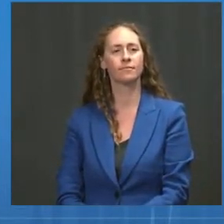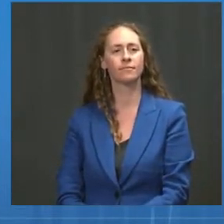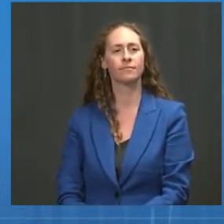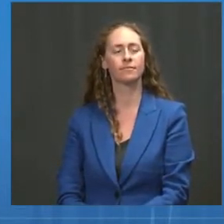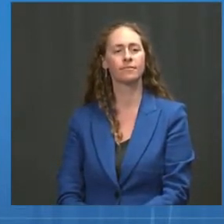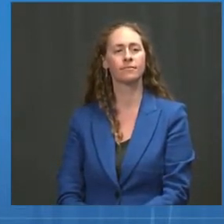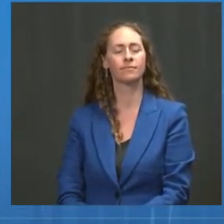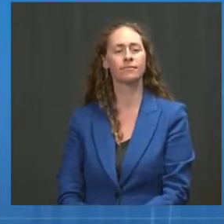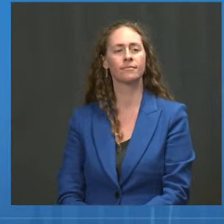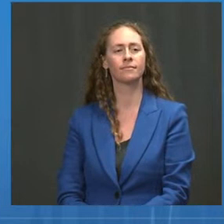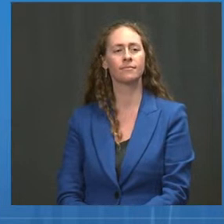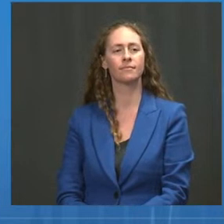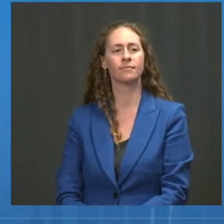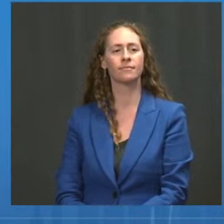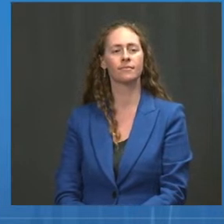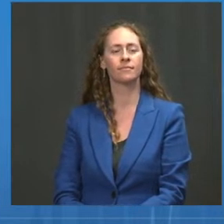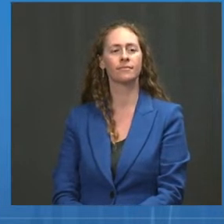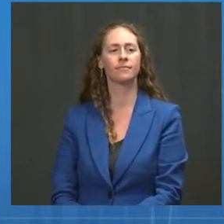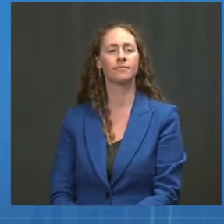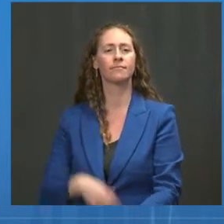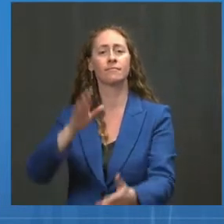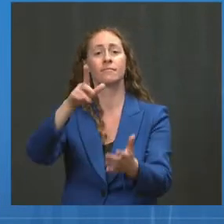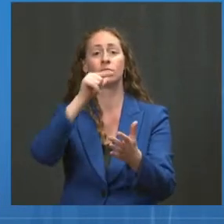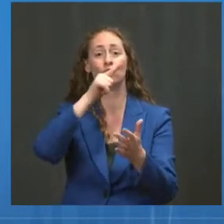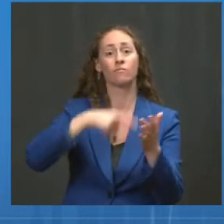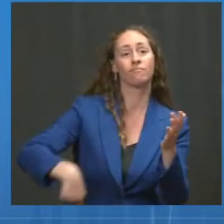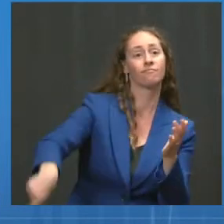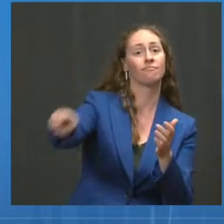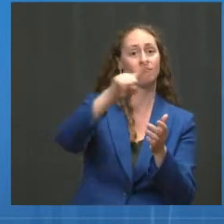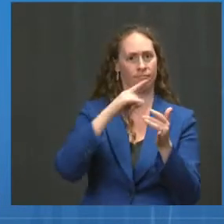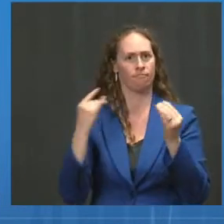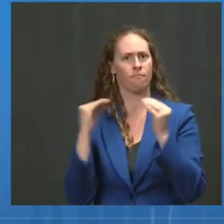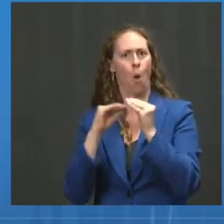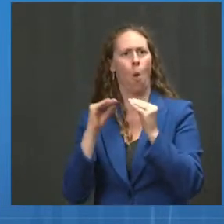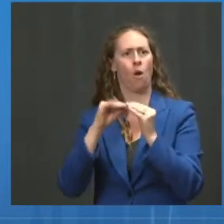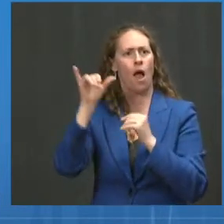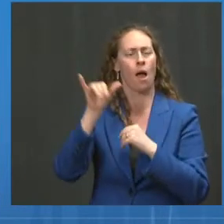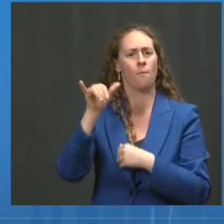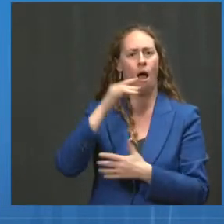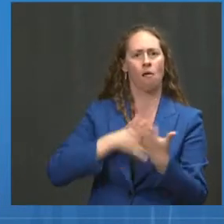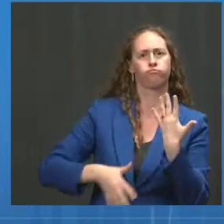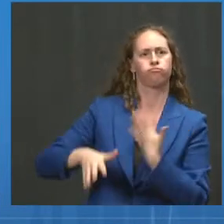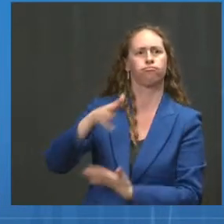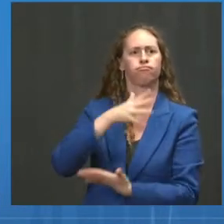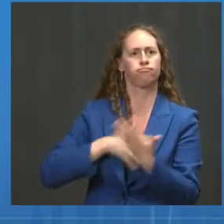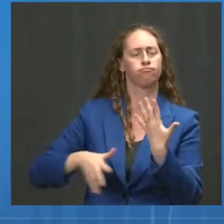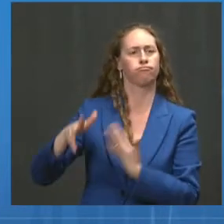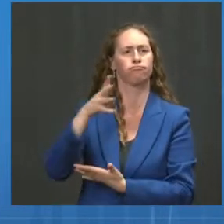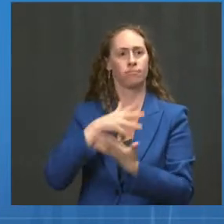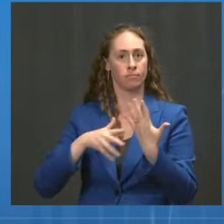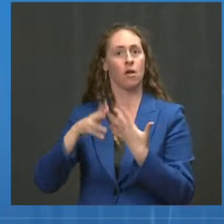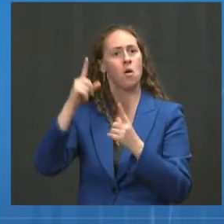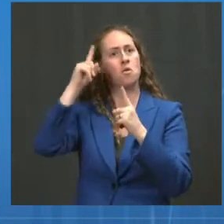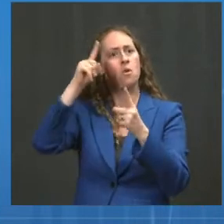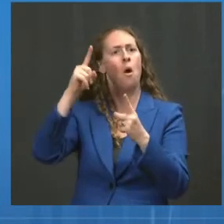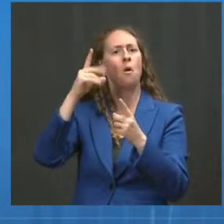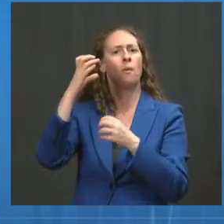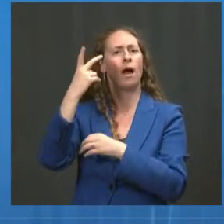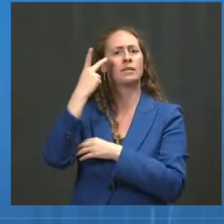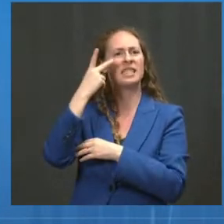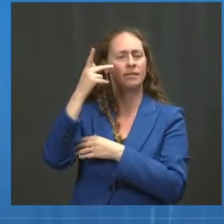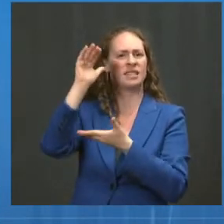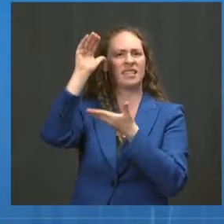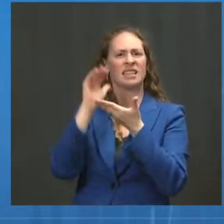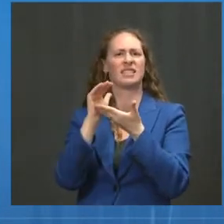which could have an impact on transmission. I certainly hope that's the case. If it is, then you could really get